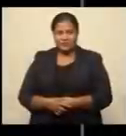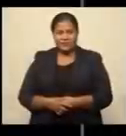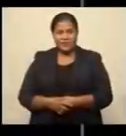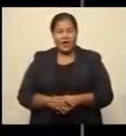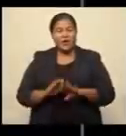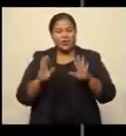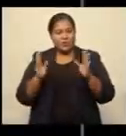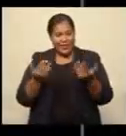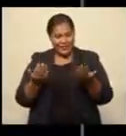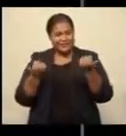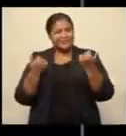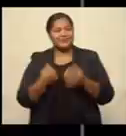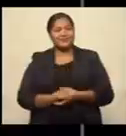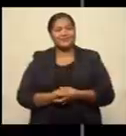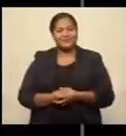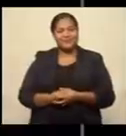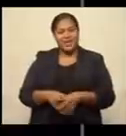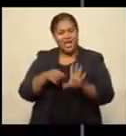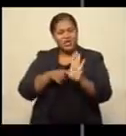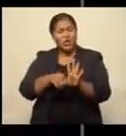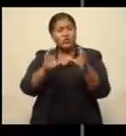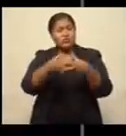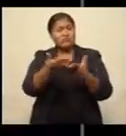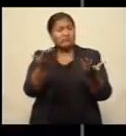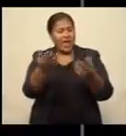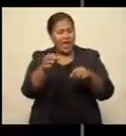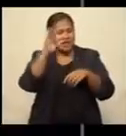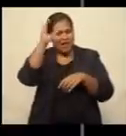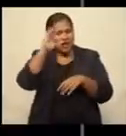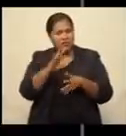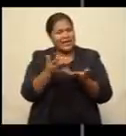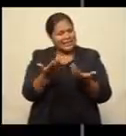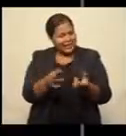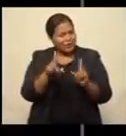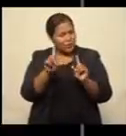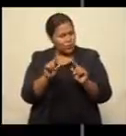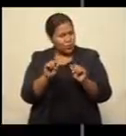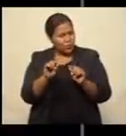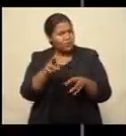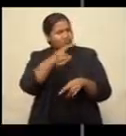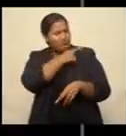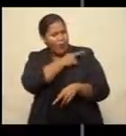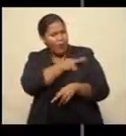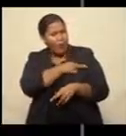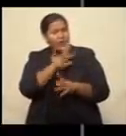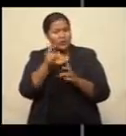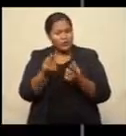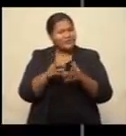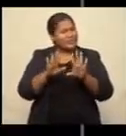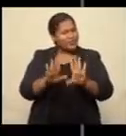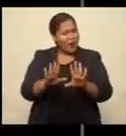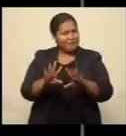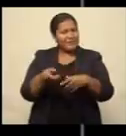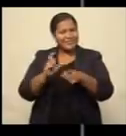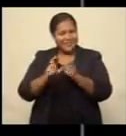Welcome back. Youth groups in the country are playing an active role in the fight against climate change.